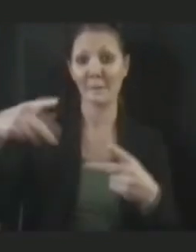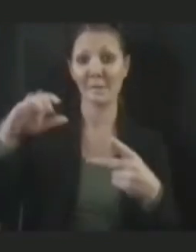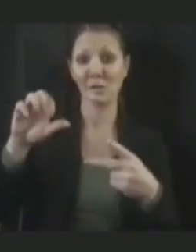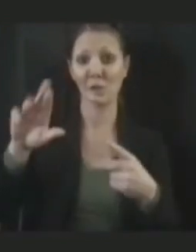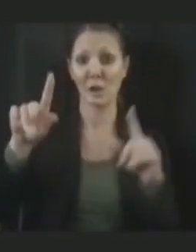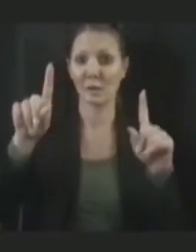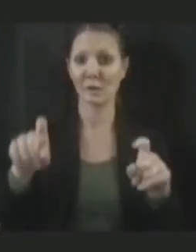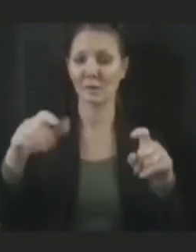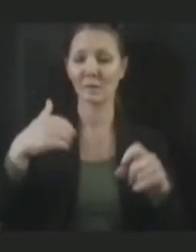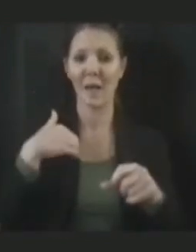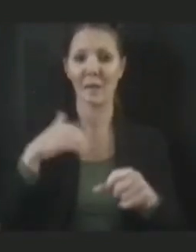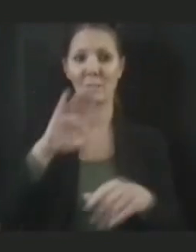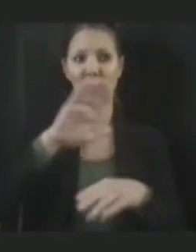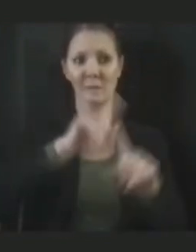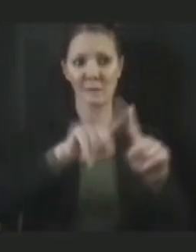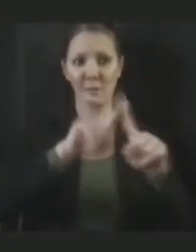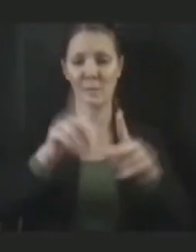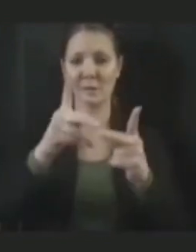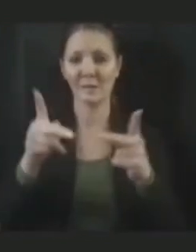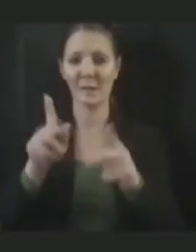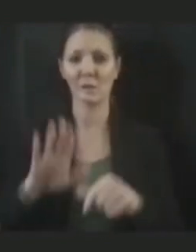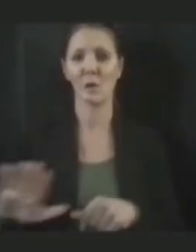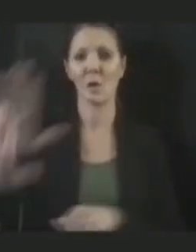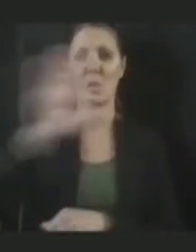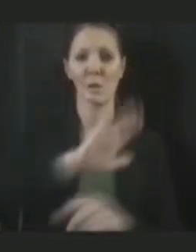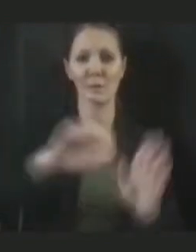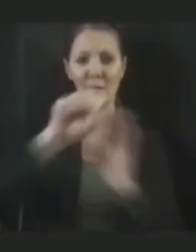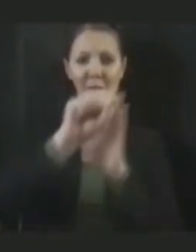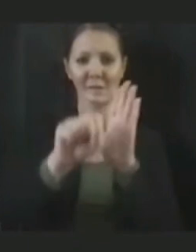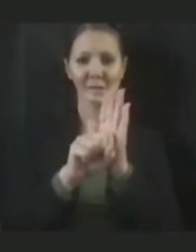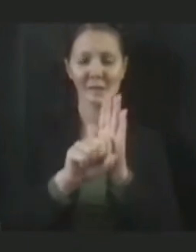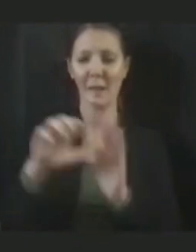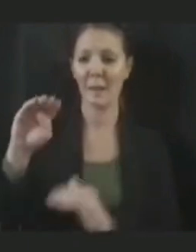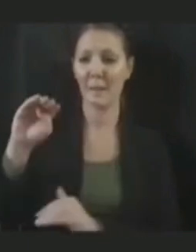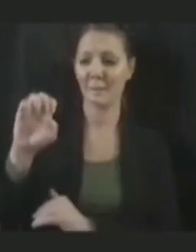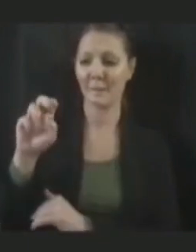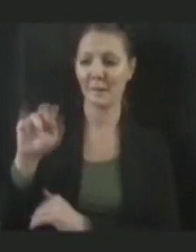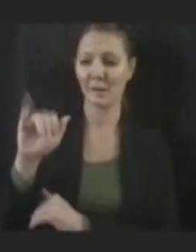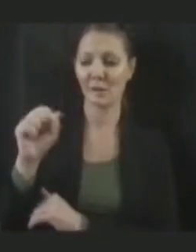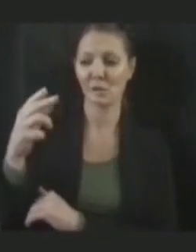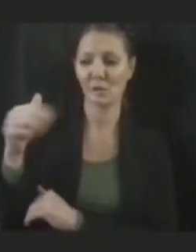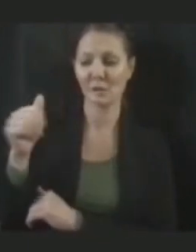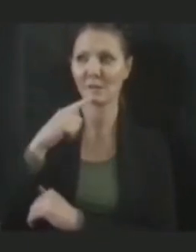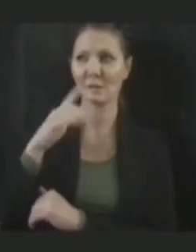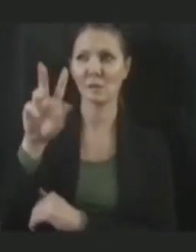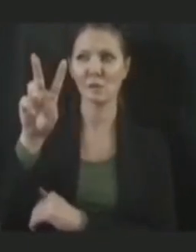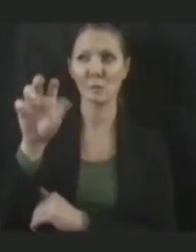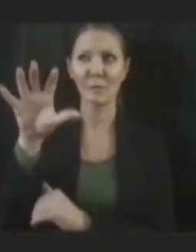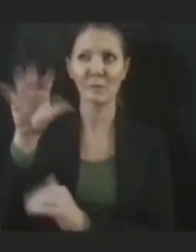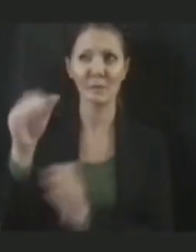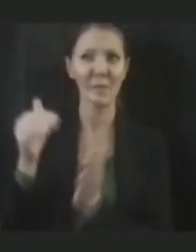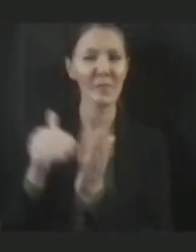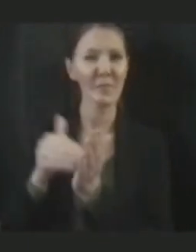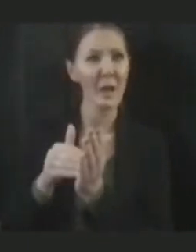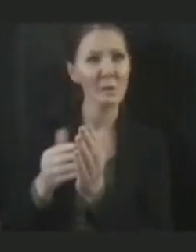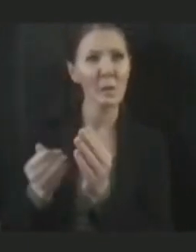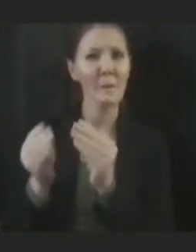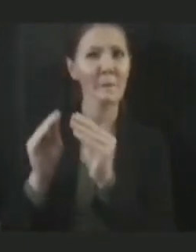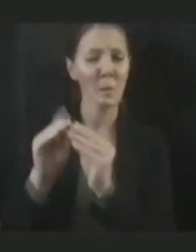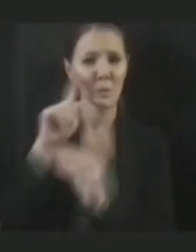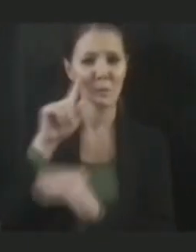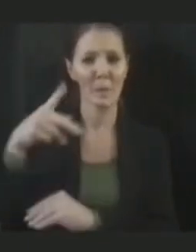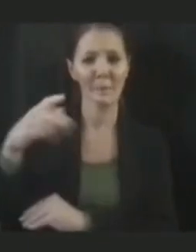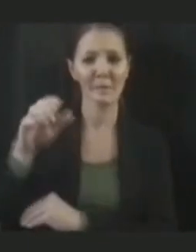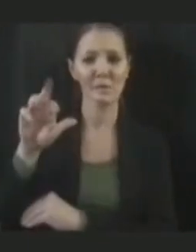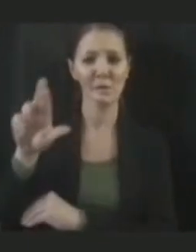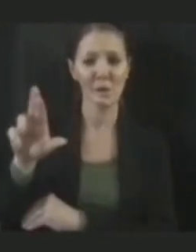over the state. Manisha says we're at 250,000 and growing for the PCR tests as well. And our run rate, we